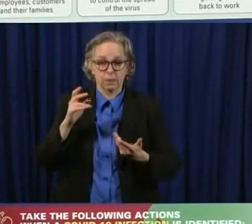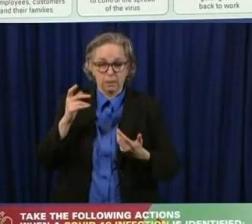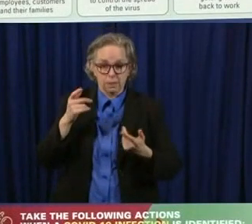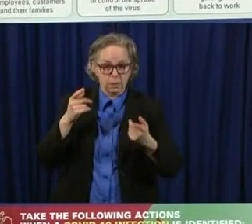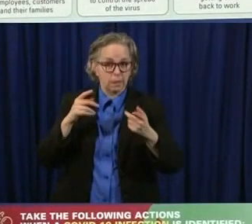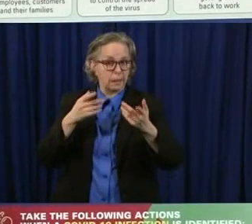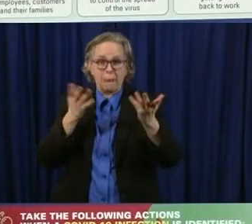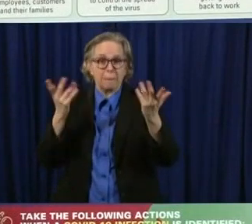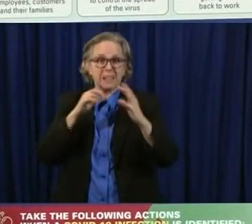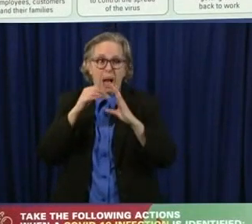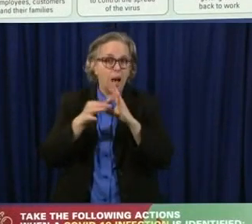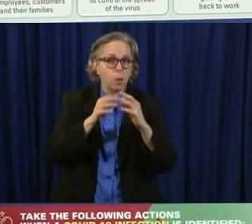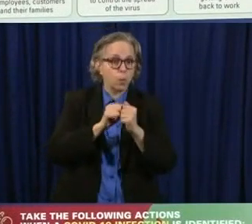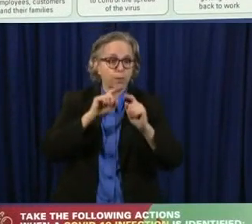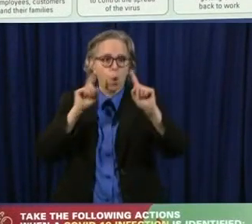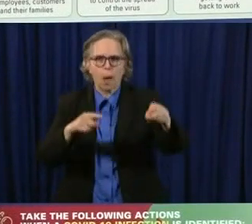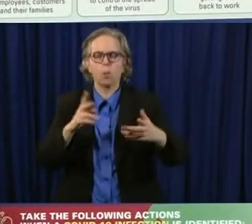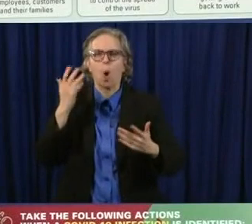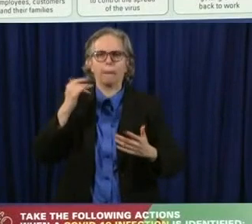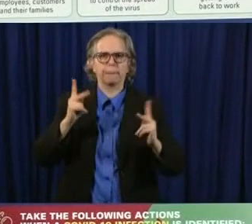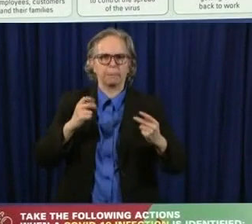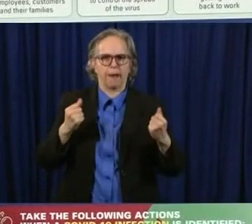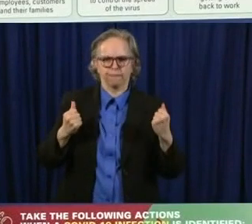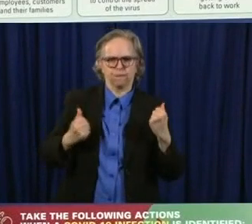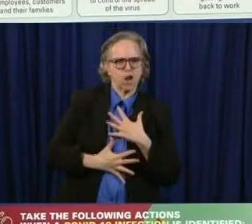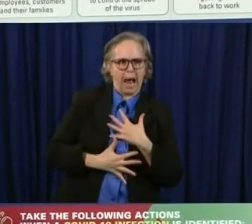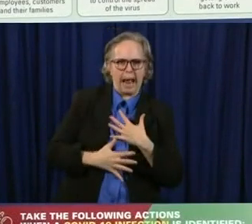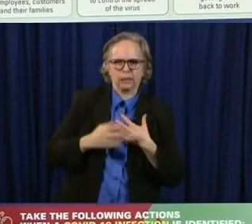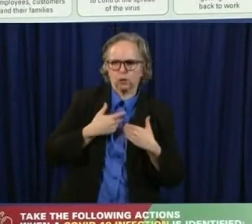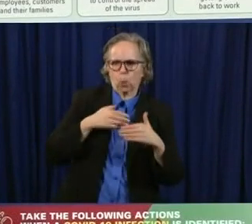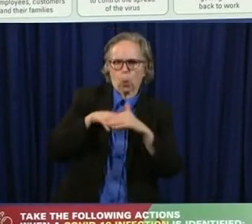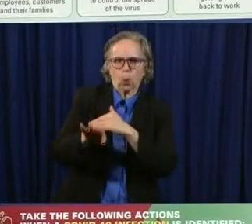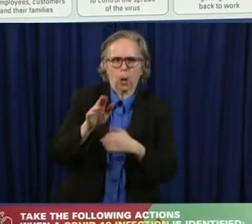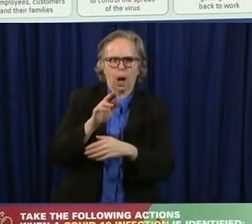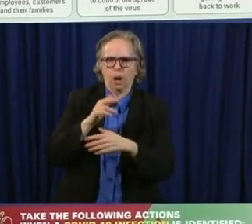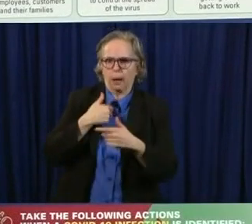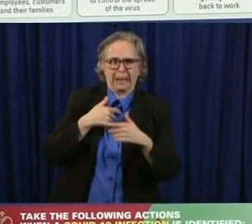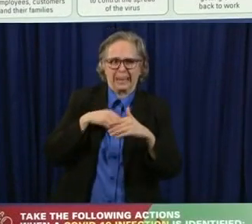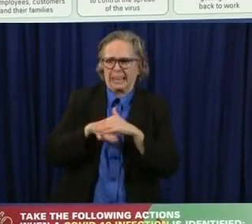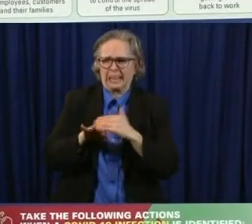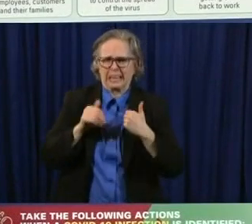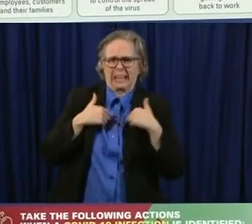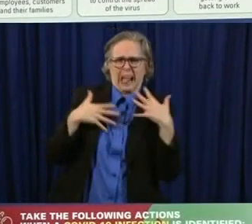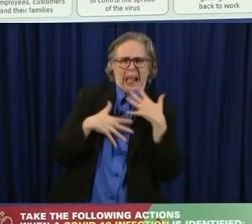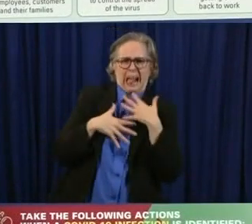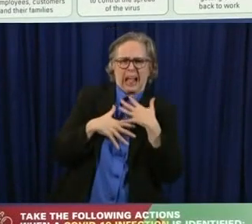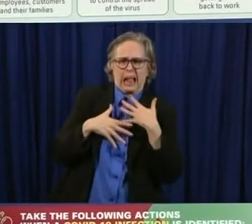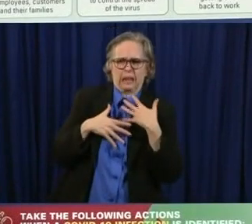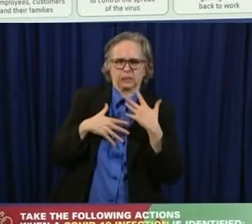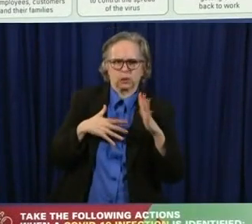afraid. People have been afraid to go to their doctor. People have been afraid to go to the hospital. And so irrespective of these orders,